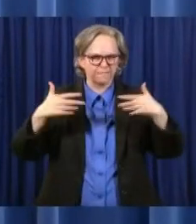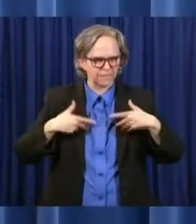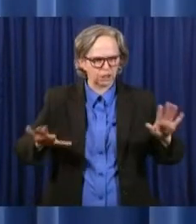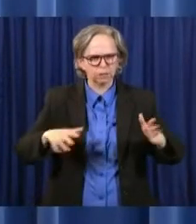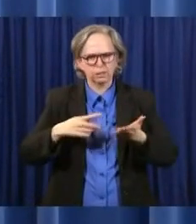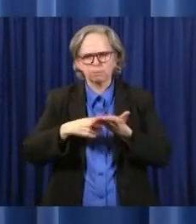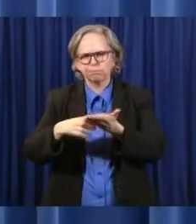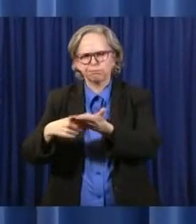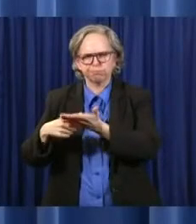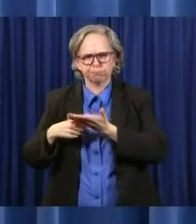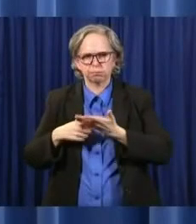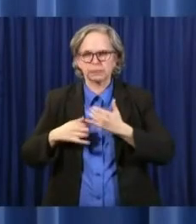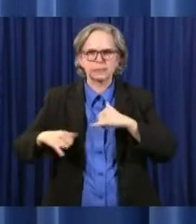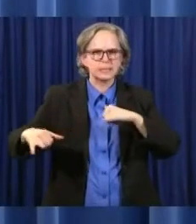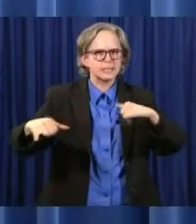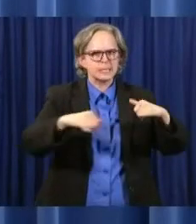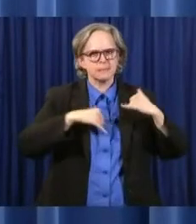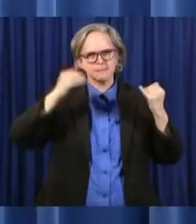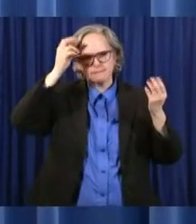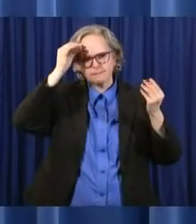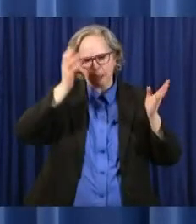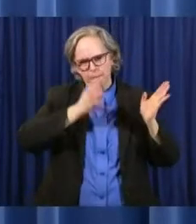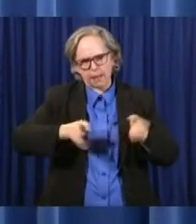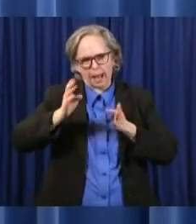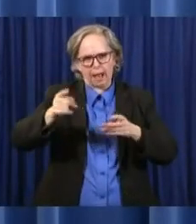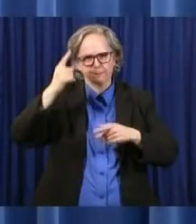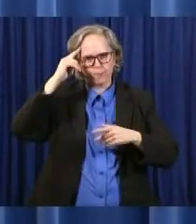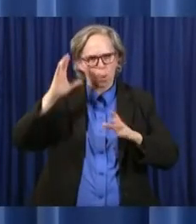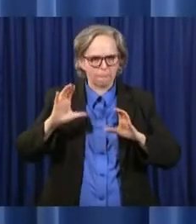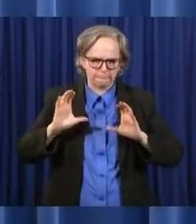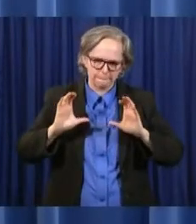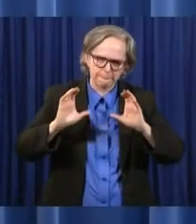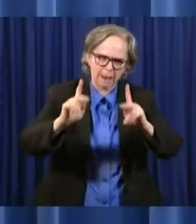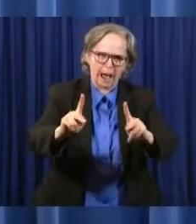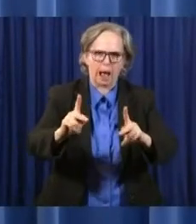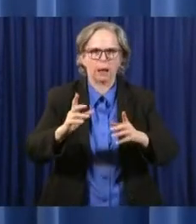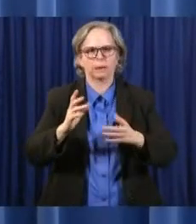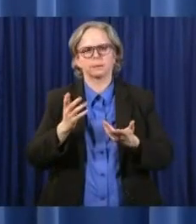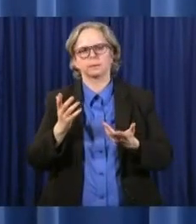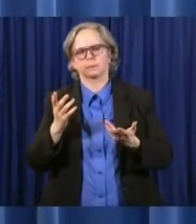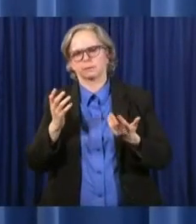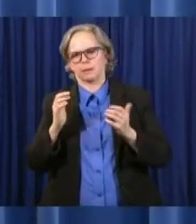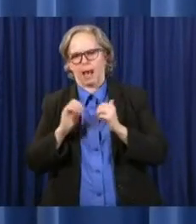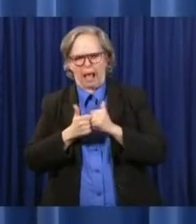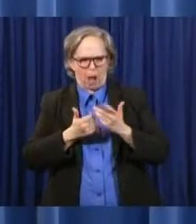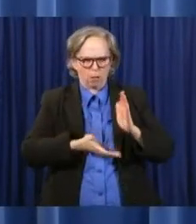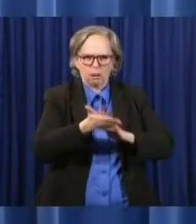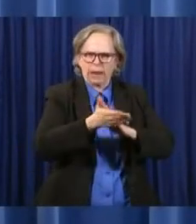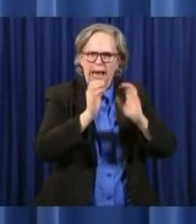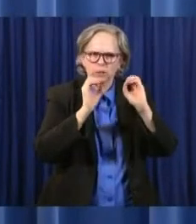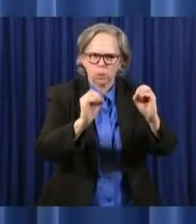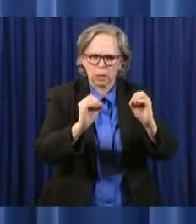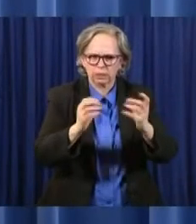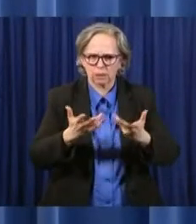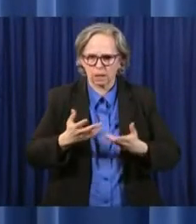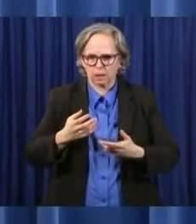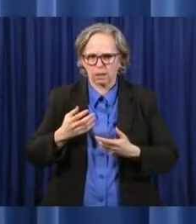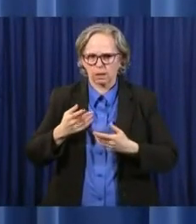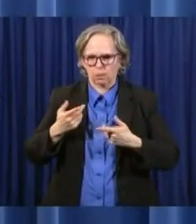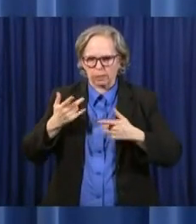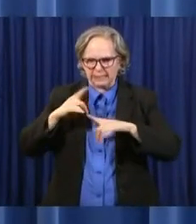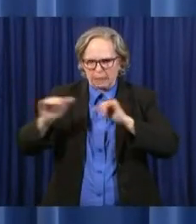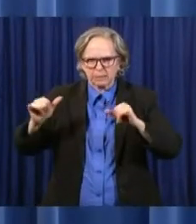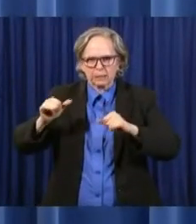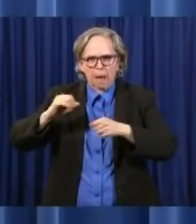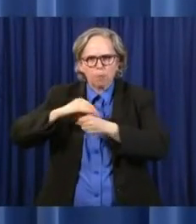ways. You know, how could they exist in a world where coronavirus is still very much here? How do they get